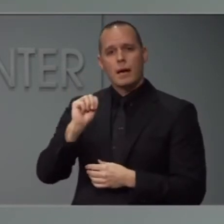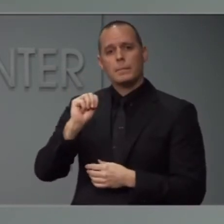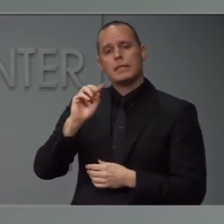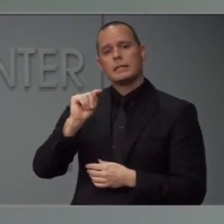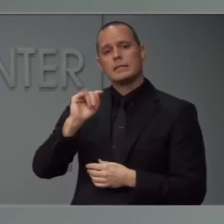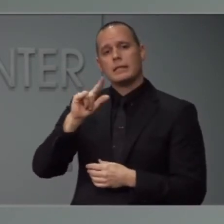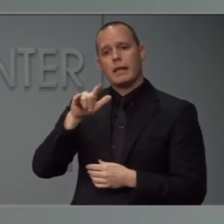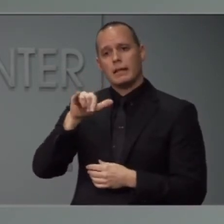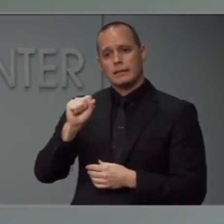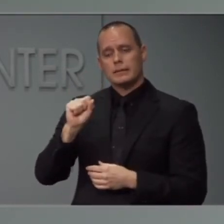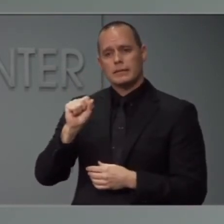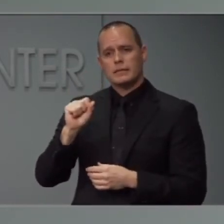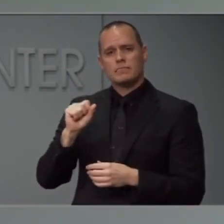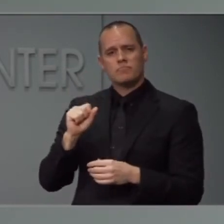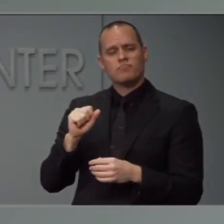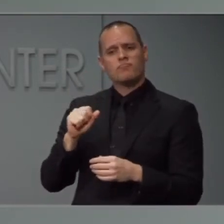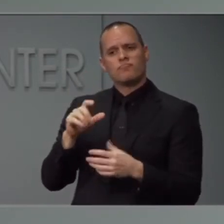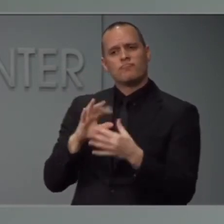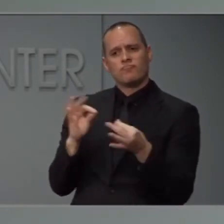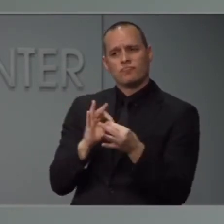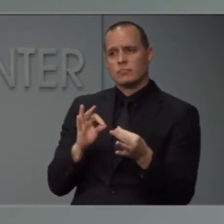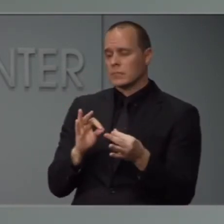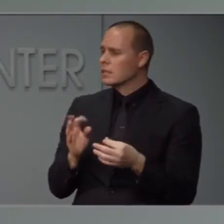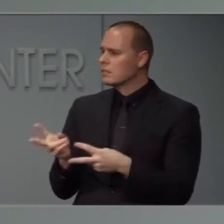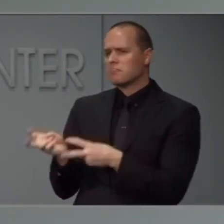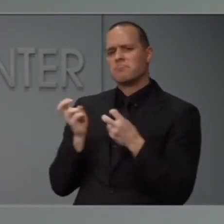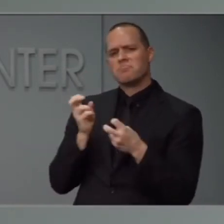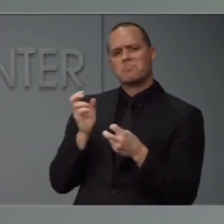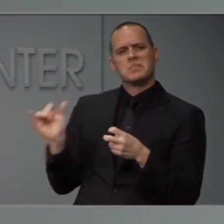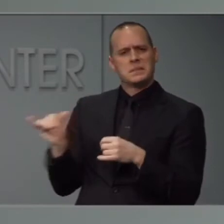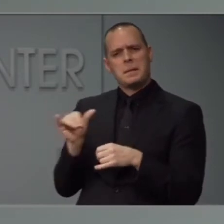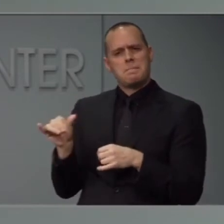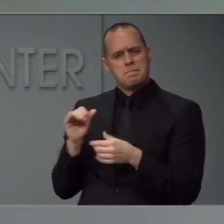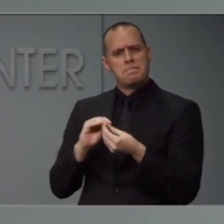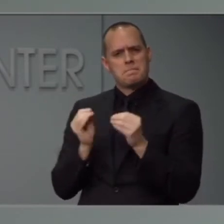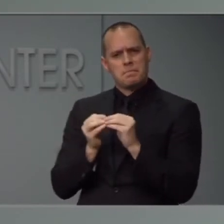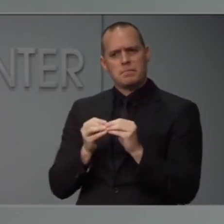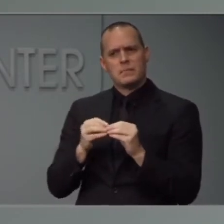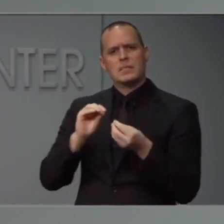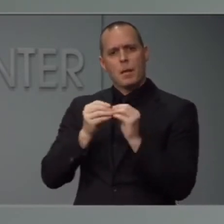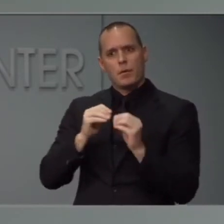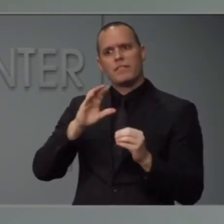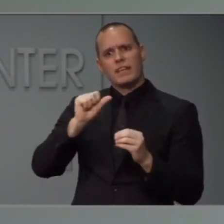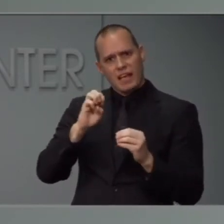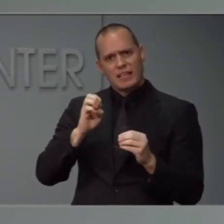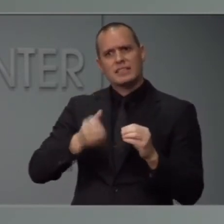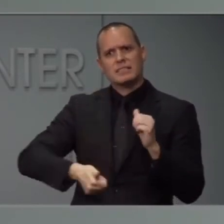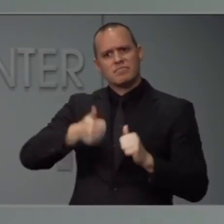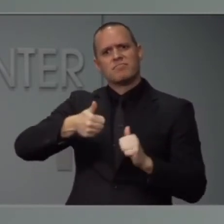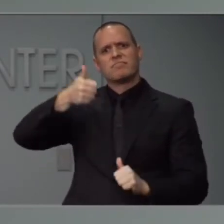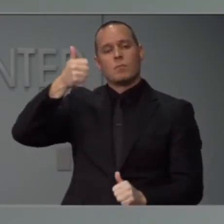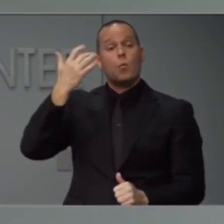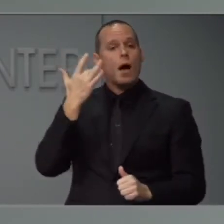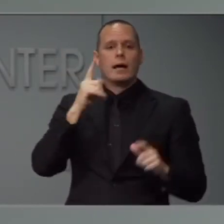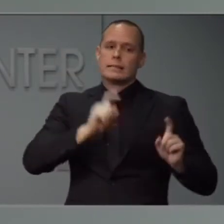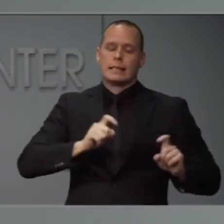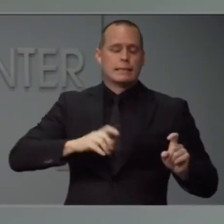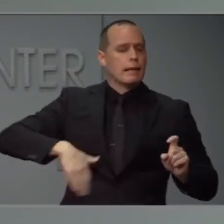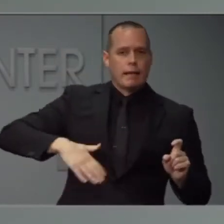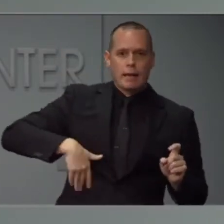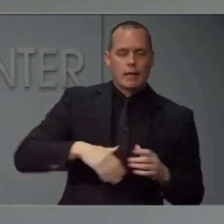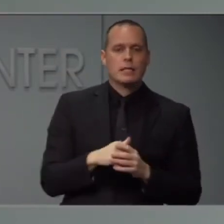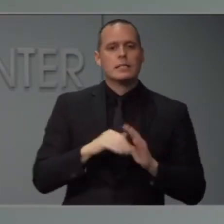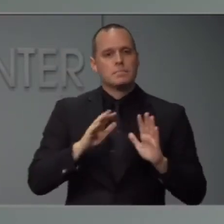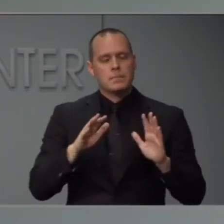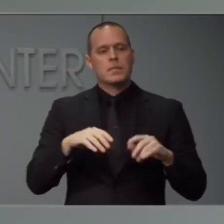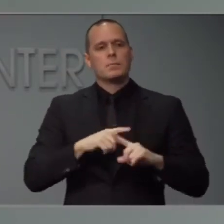a town hall with constituents. He reiterated what's been said about the number of positive cases going up because of testing. And that will